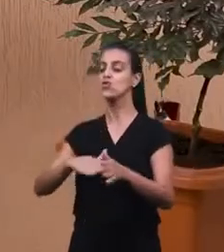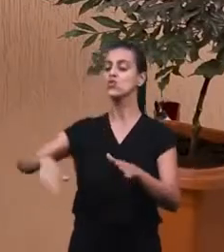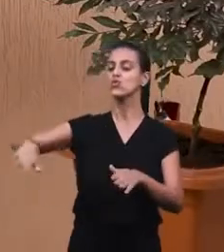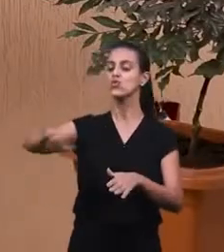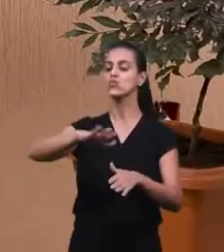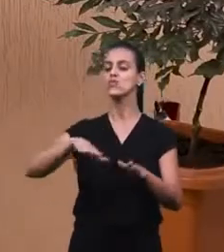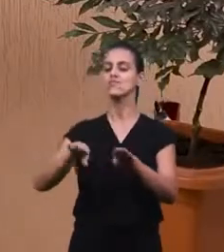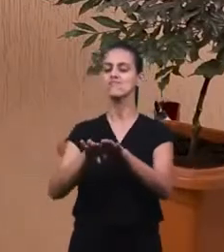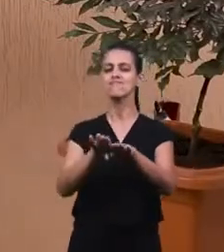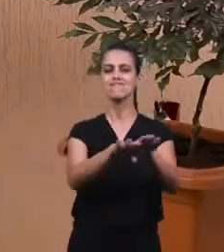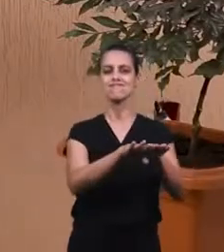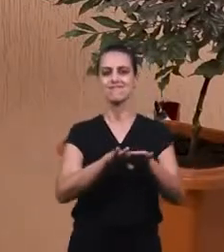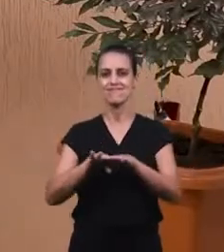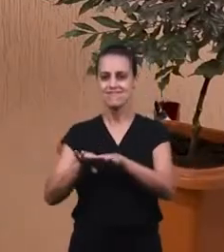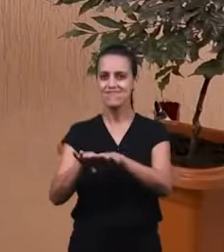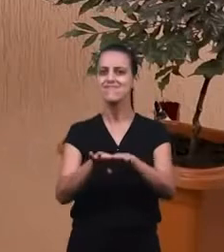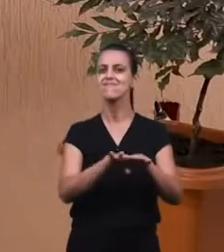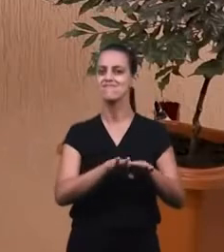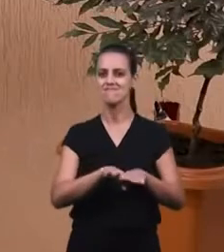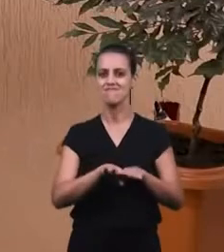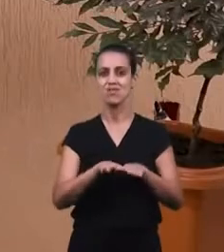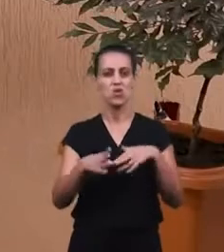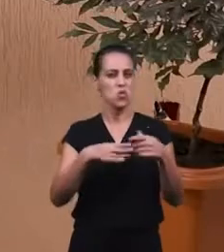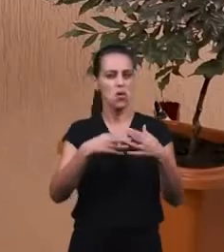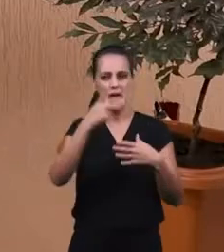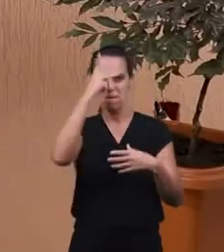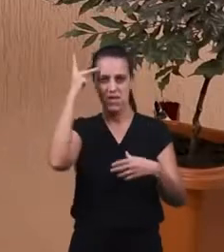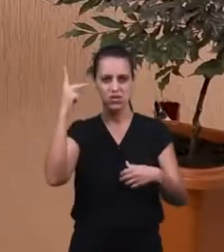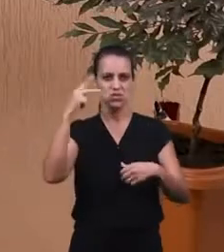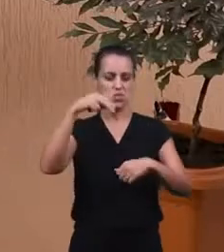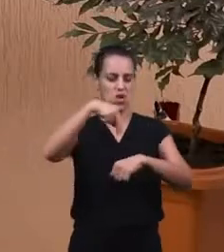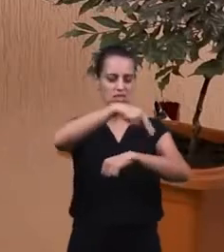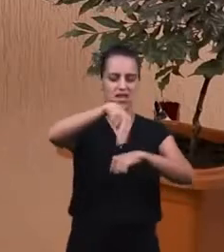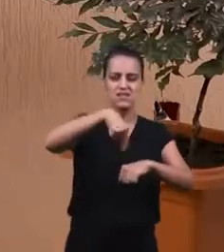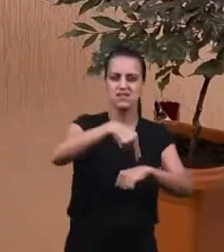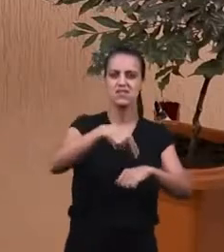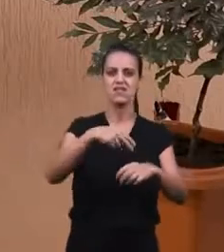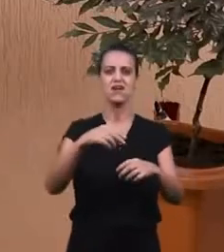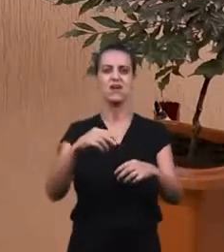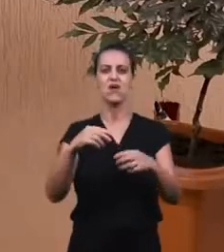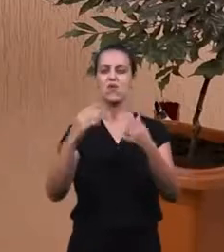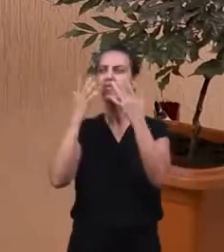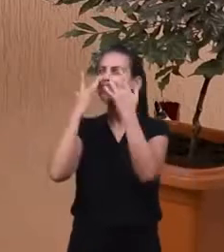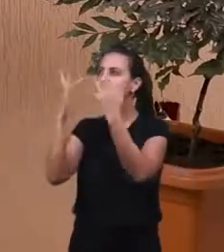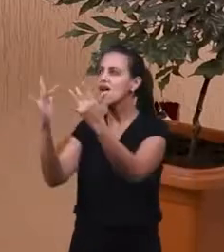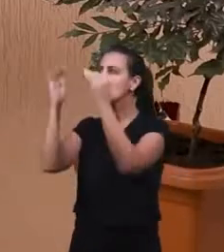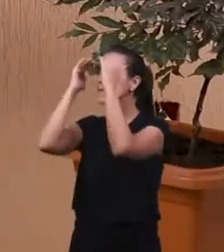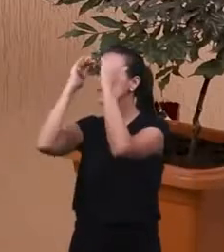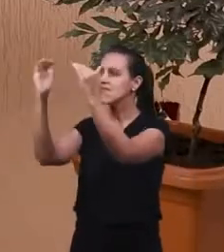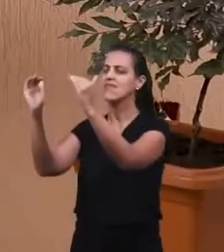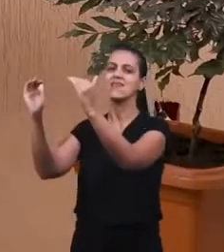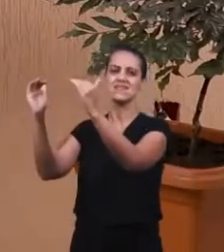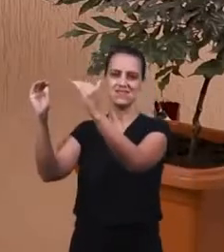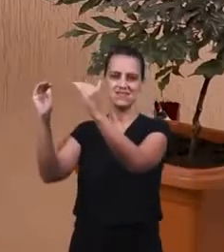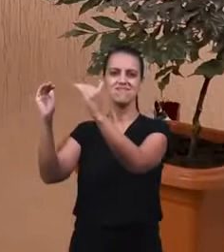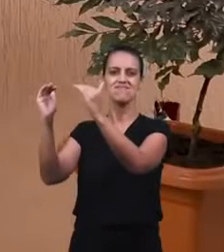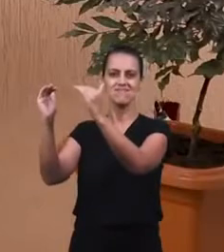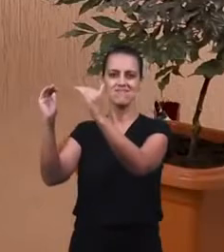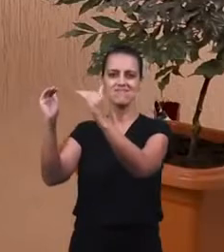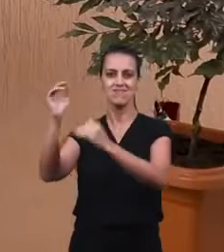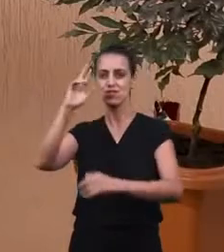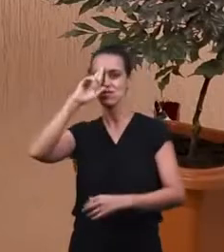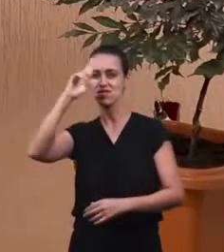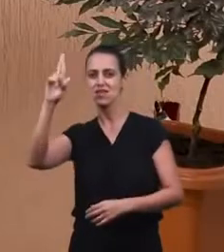Every nation. Whoever. Fears him. And works. Righteousness. Is accepted. accepted. By him.